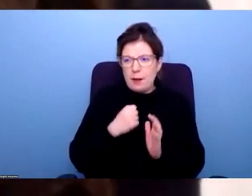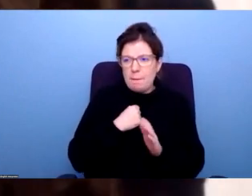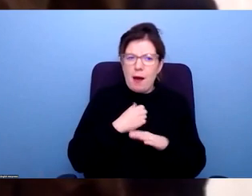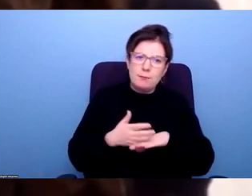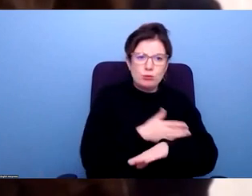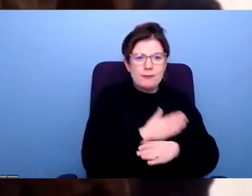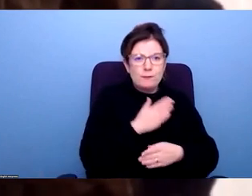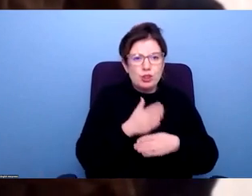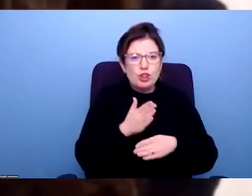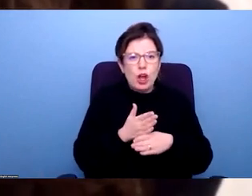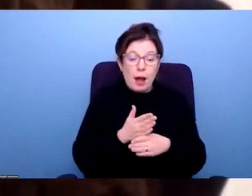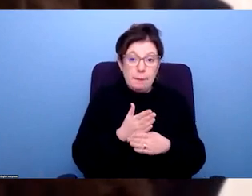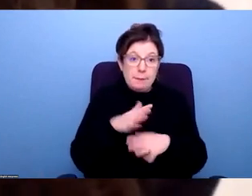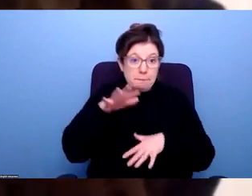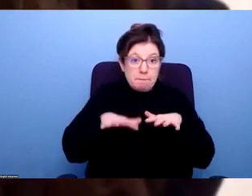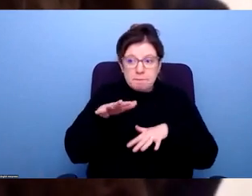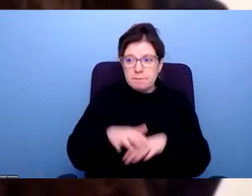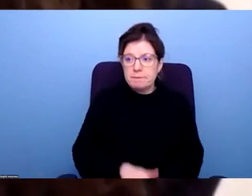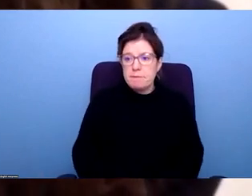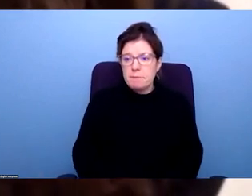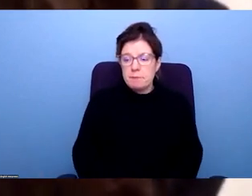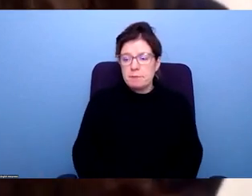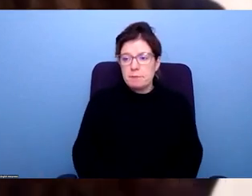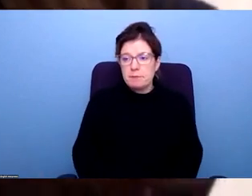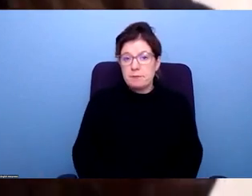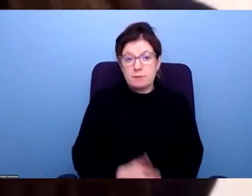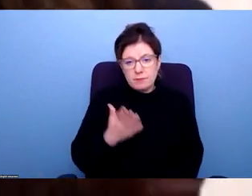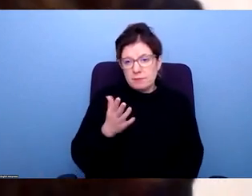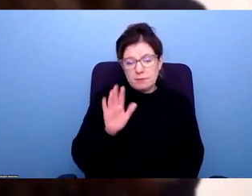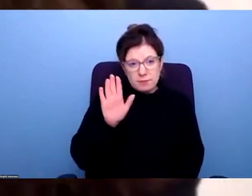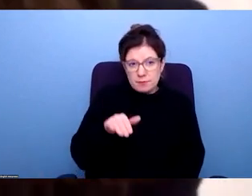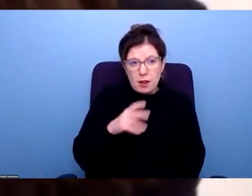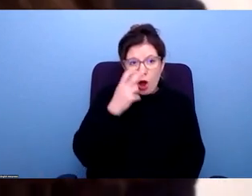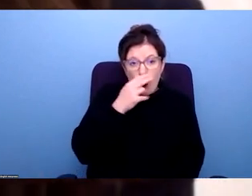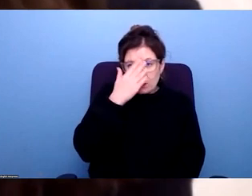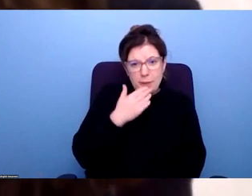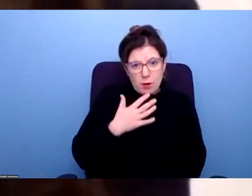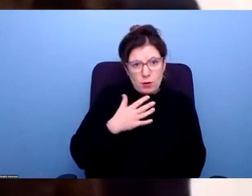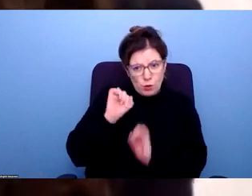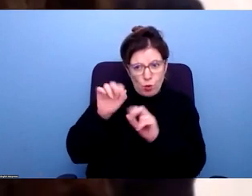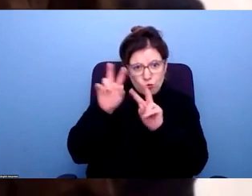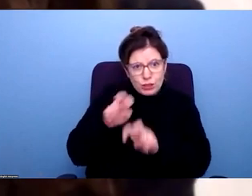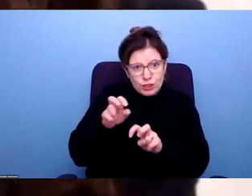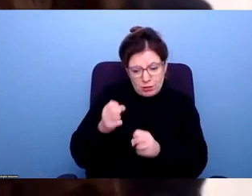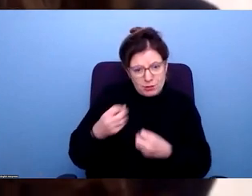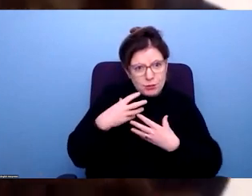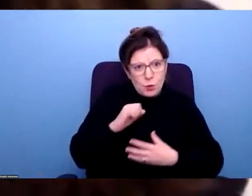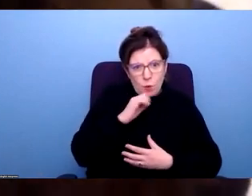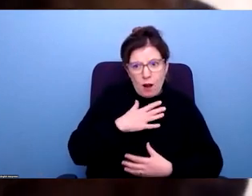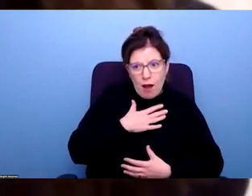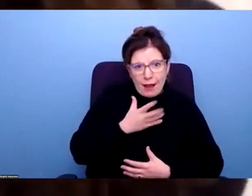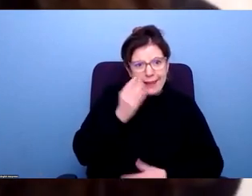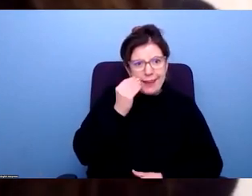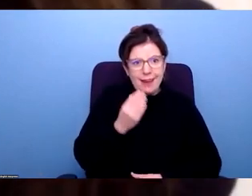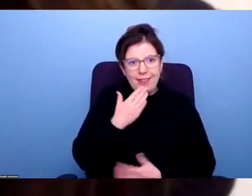as well. And and particularly, like you said, around older people, I'd be really keen to hear your research and hear your insights, too. So